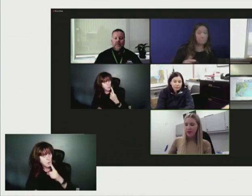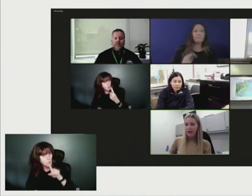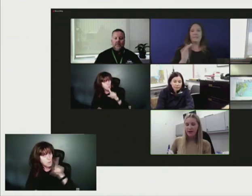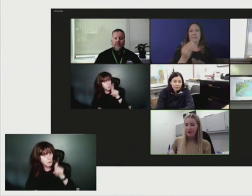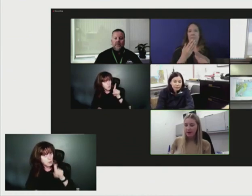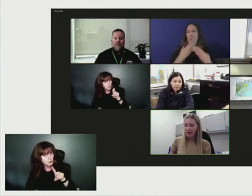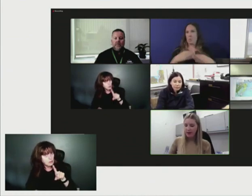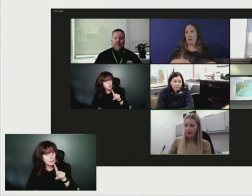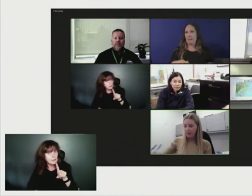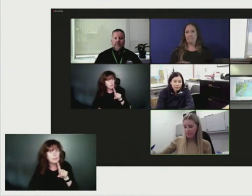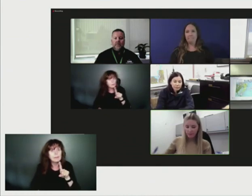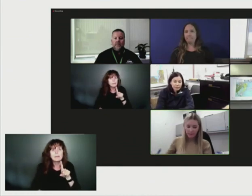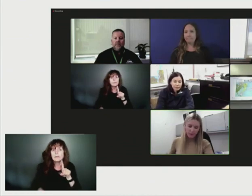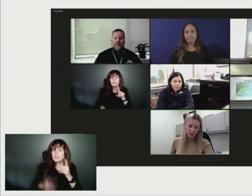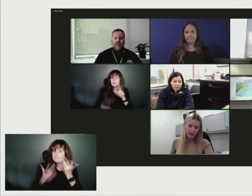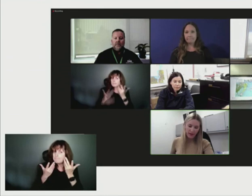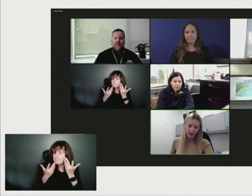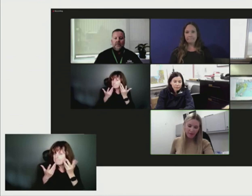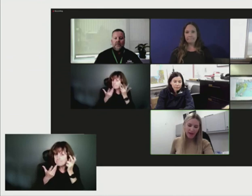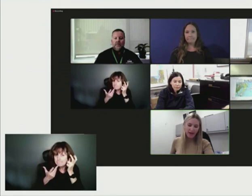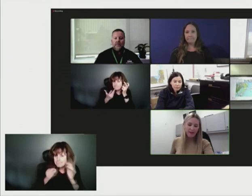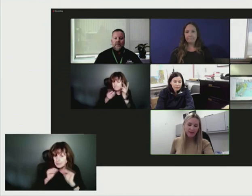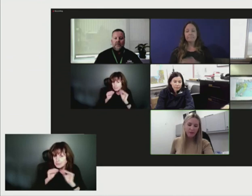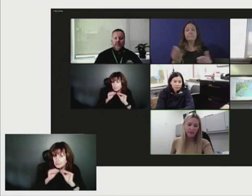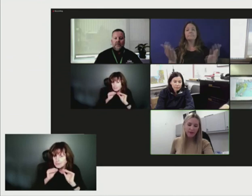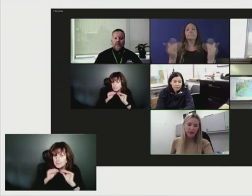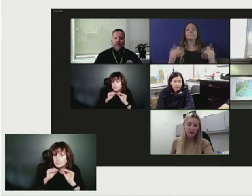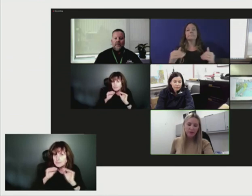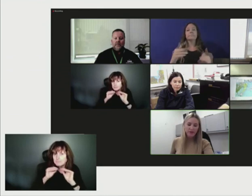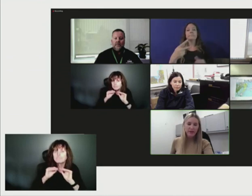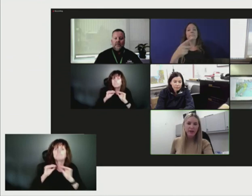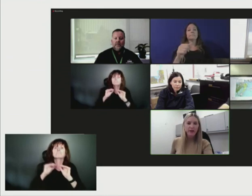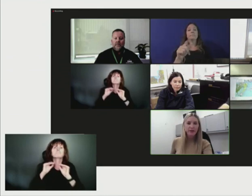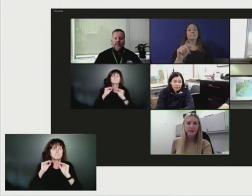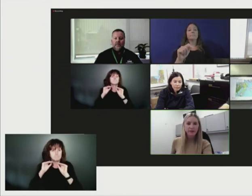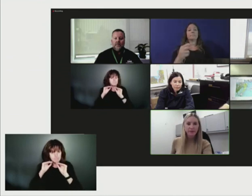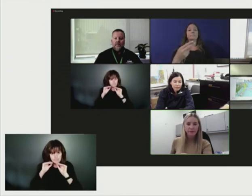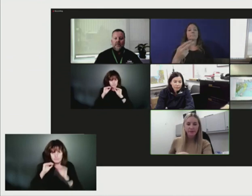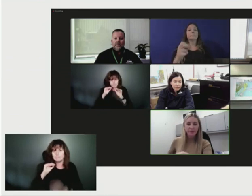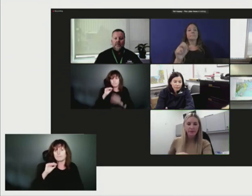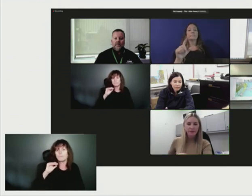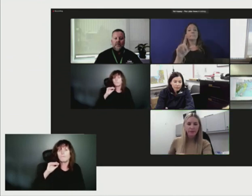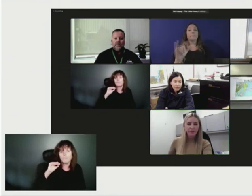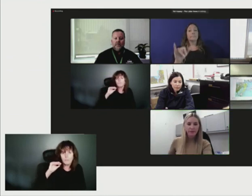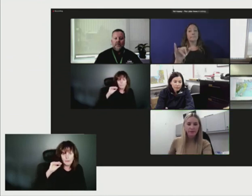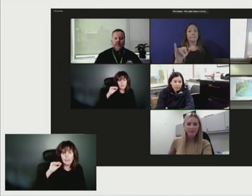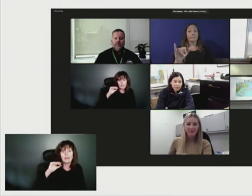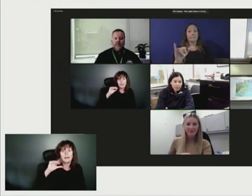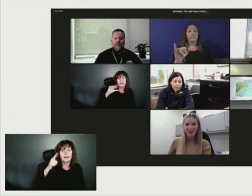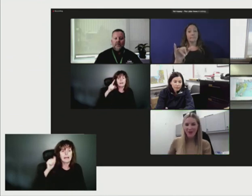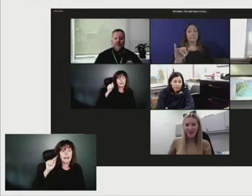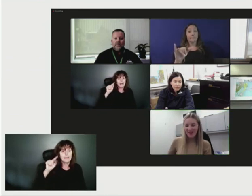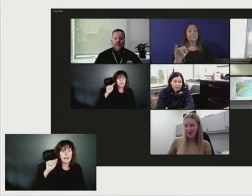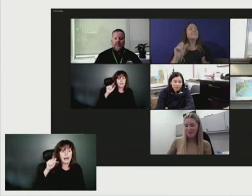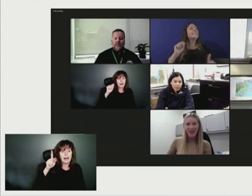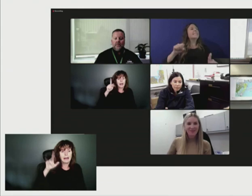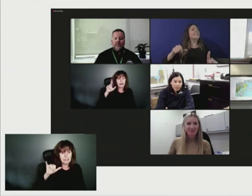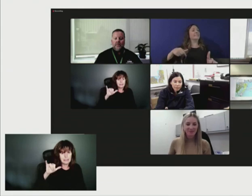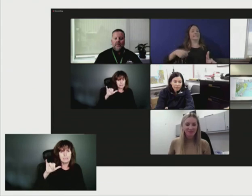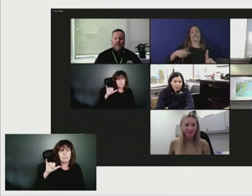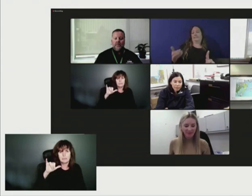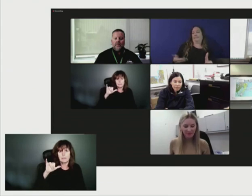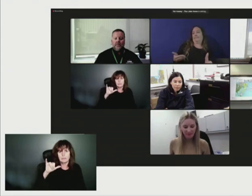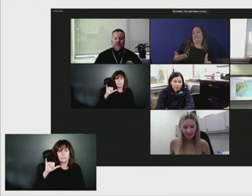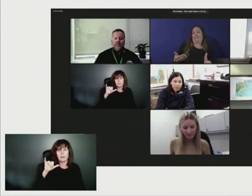Okay. Do we have Pat Healy with the Laker News here? Yes, I'm here. Okay, go ahead, Pat.